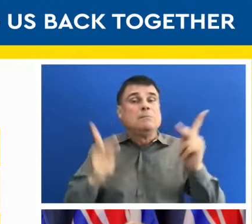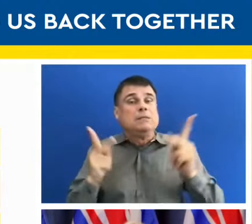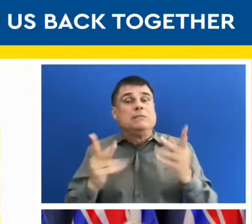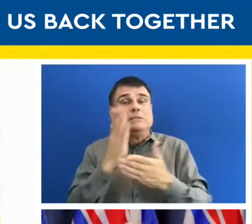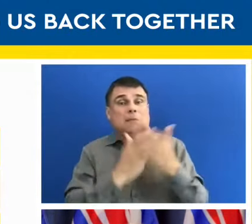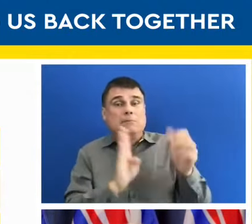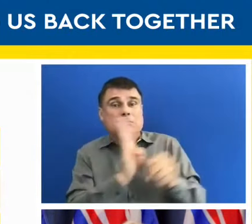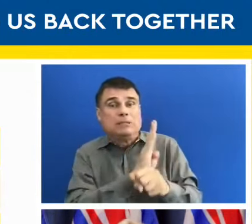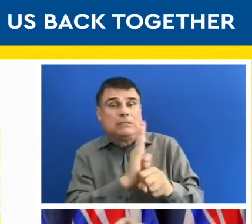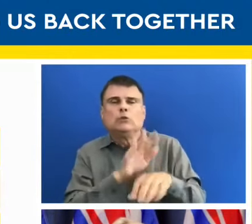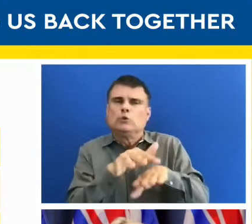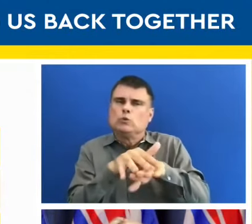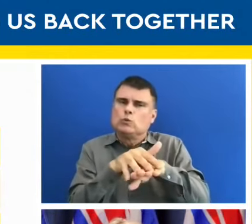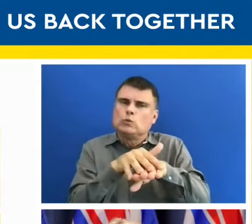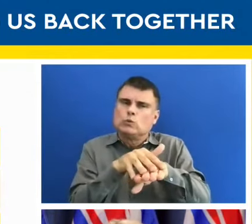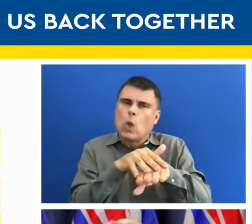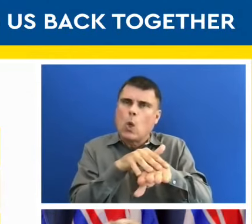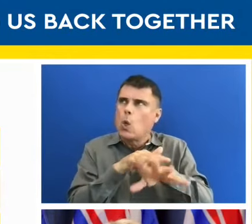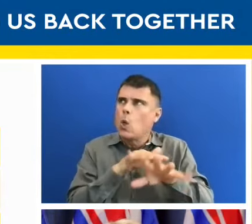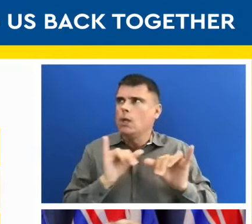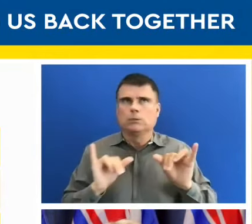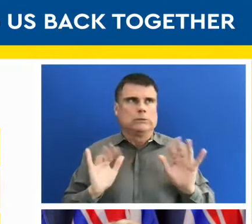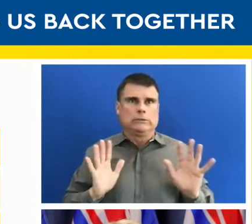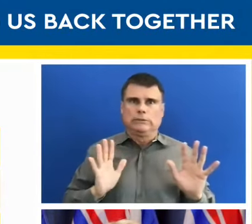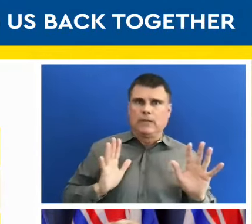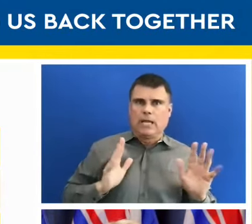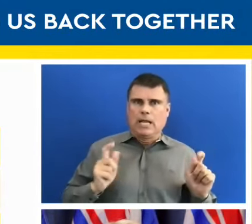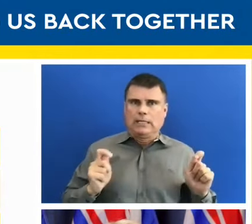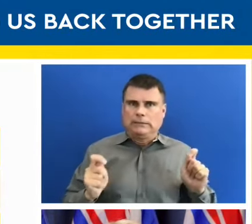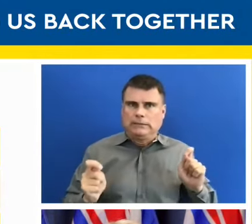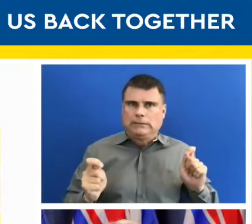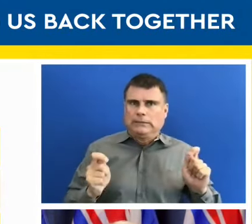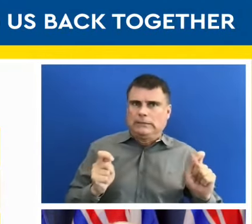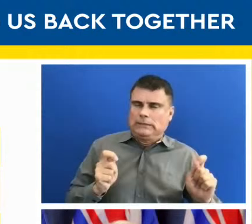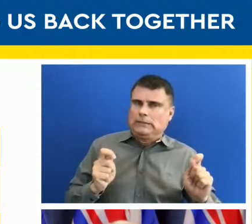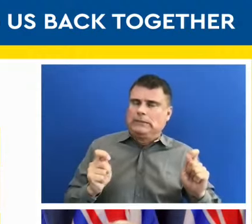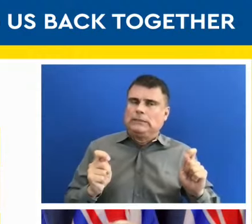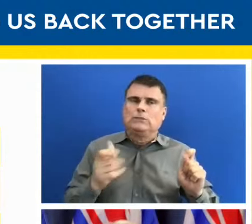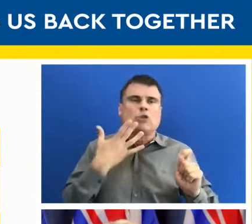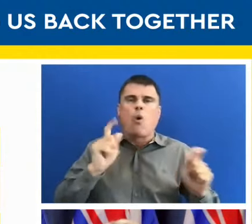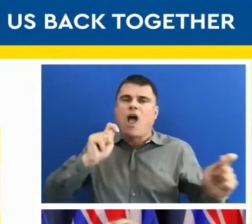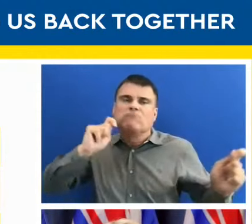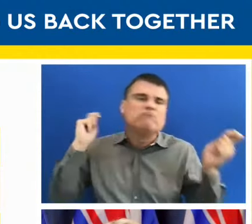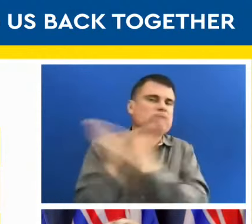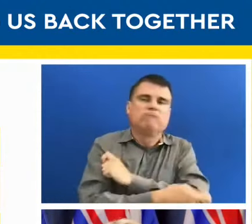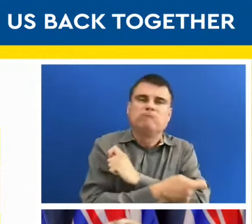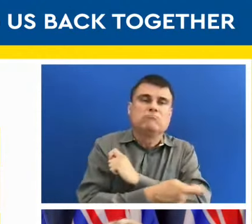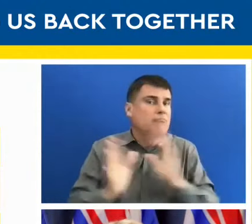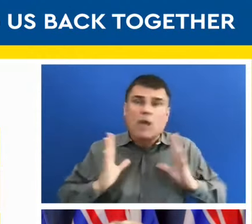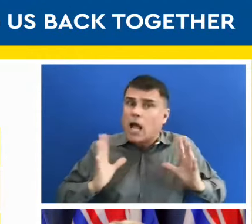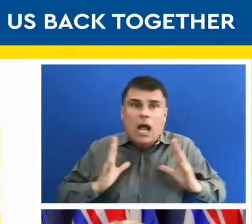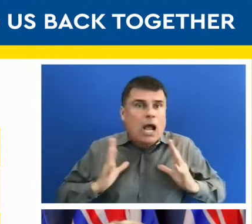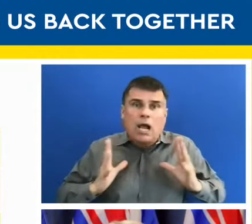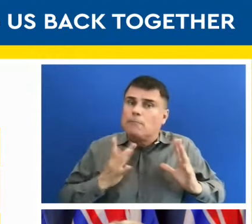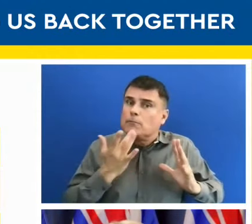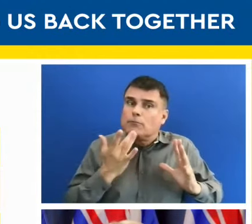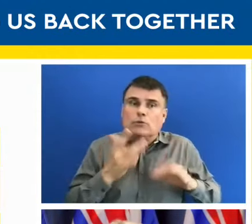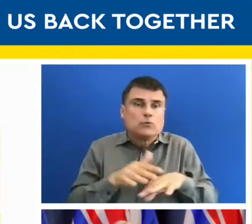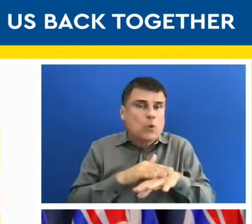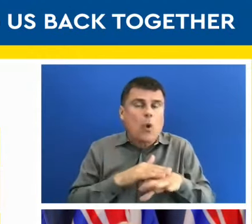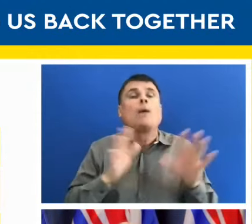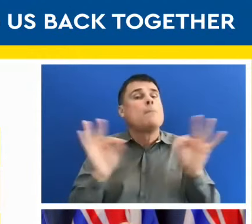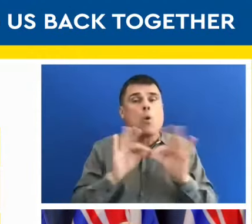that. It is all of our responsibility to do this well and having been through this last 18 months I know